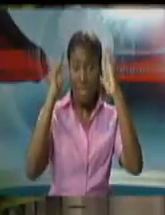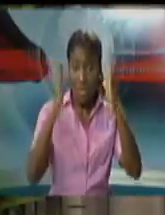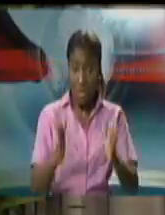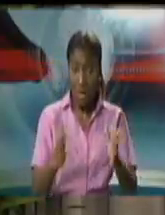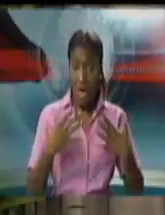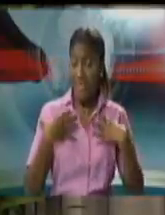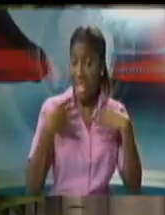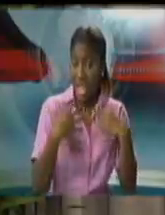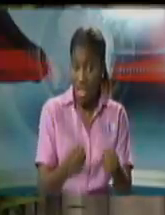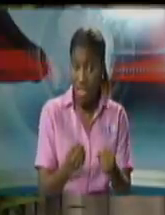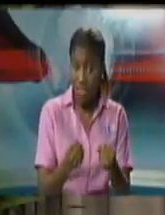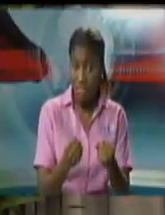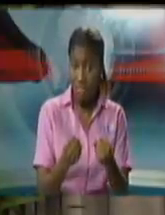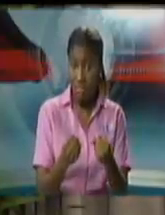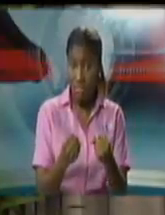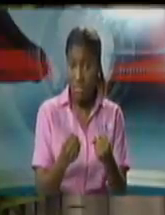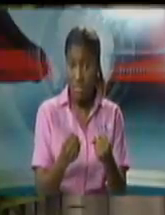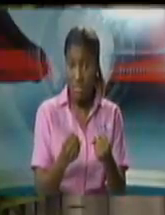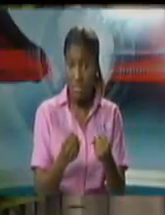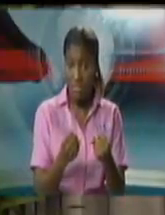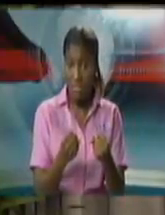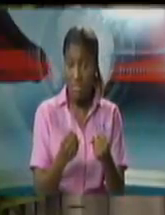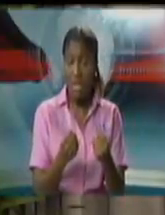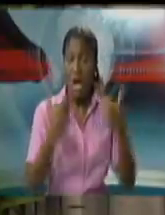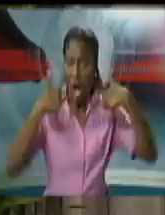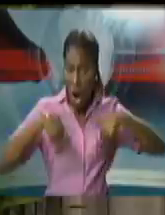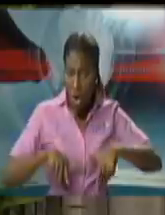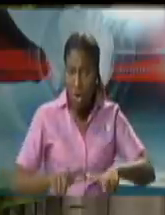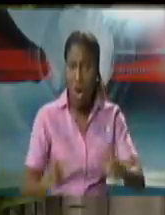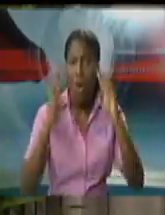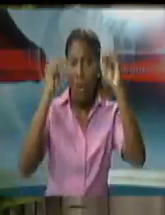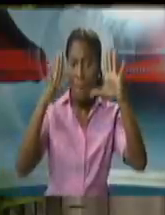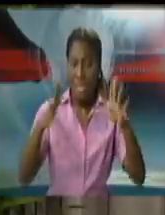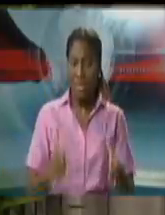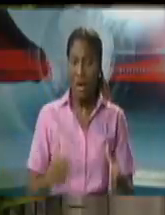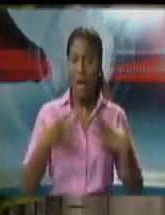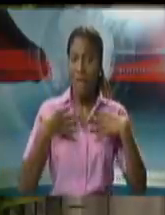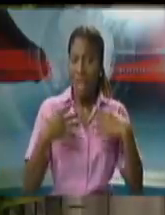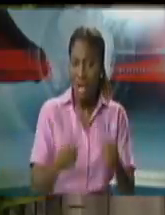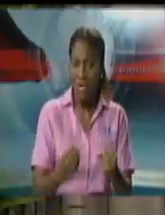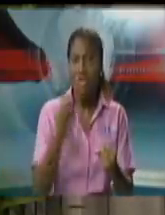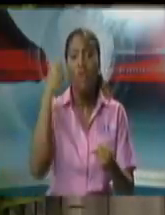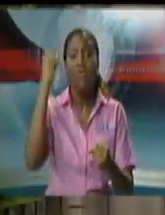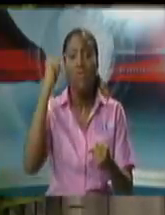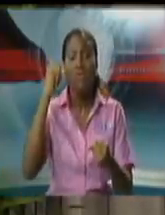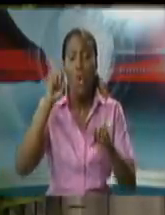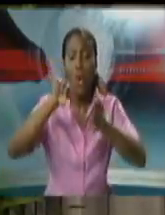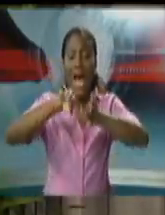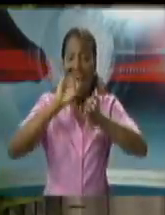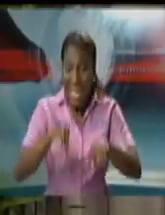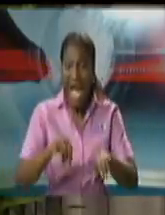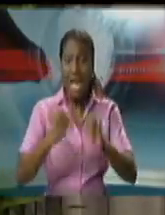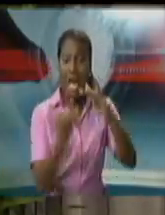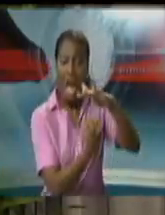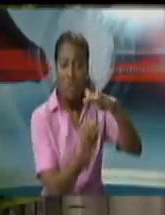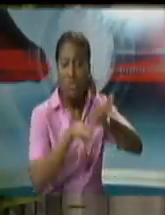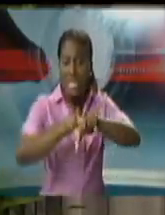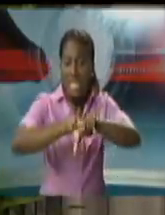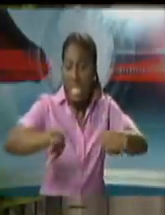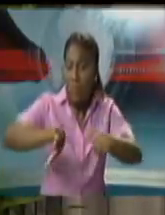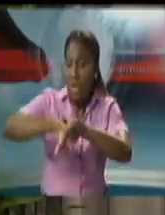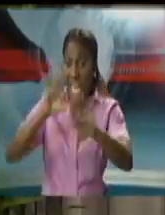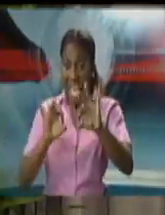etc., in the way you read that legislation, to restrain, segregate, and isolate persons who are affected